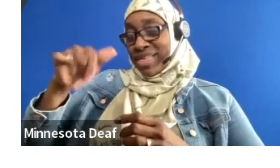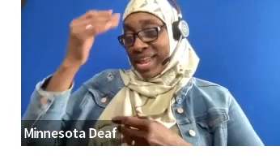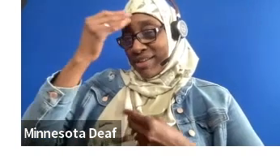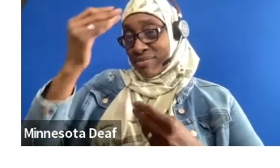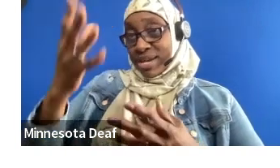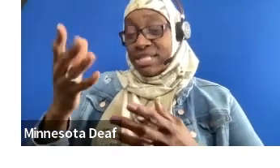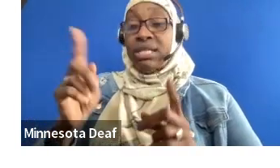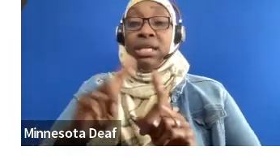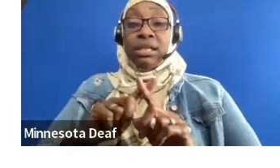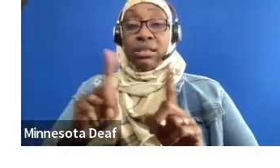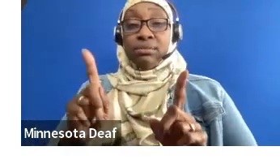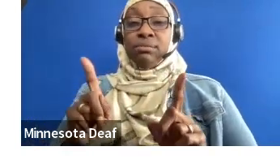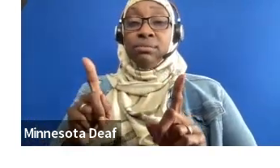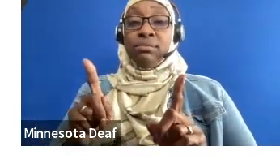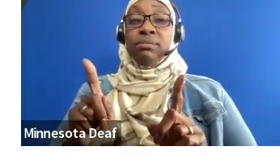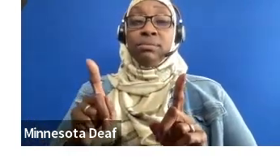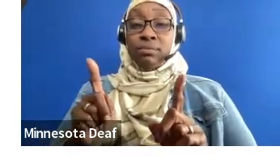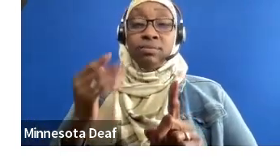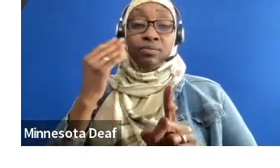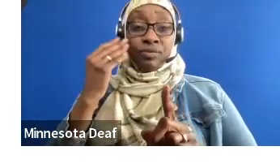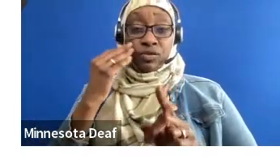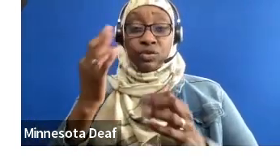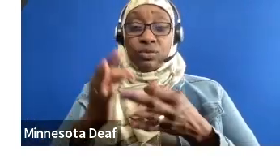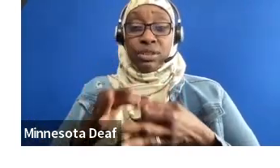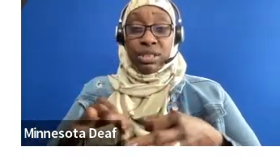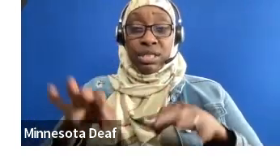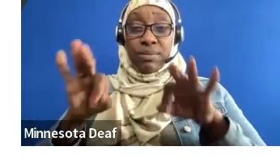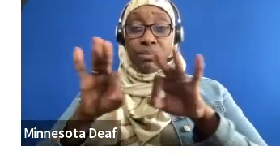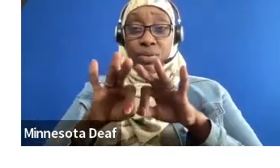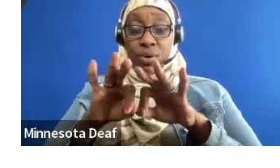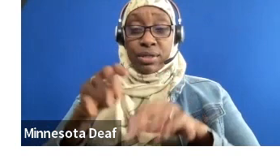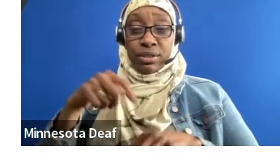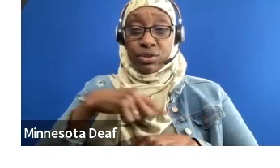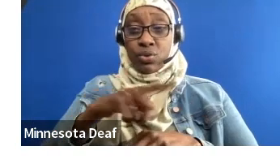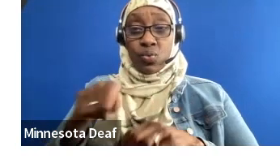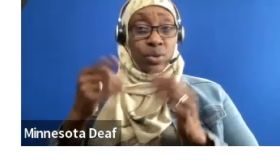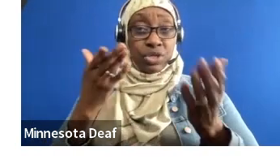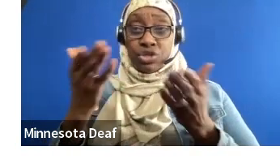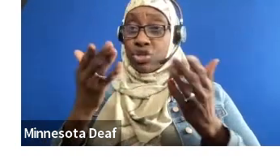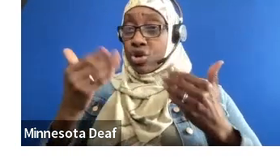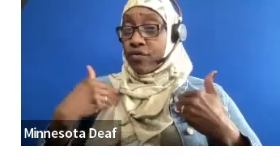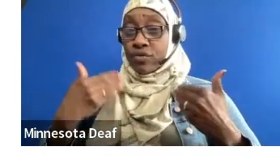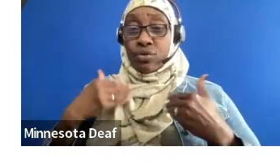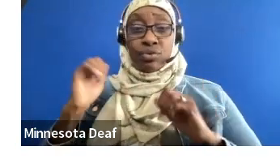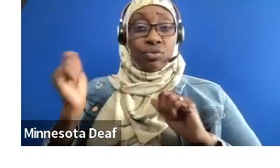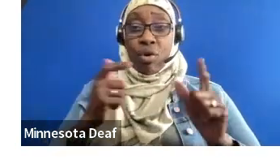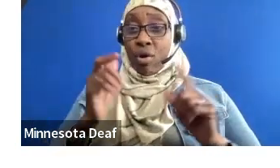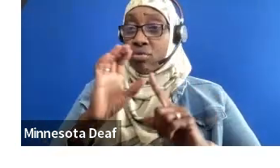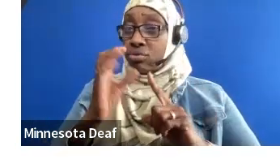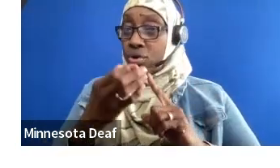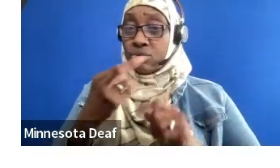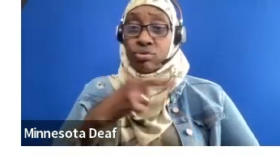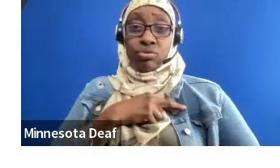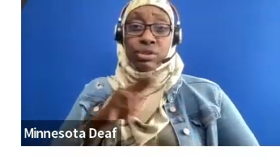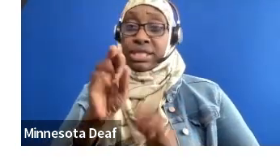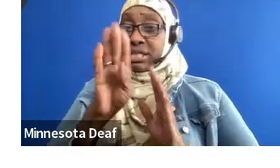we are, it's very important to us. We serve views of all cultural, religious, like, any background, right? That is something that